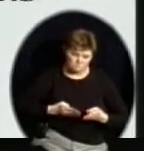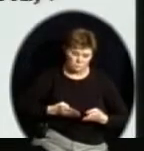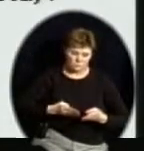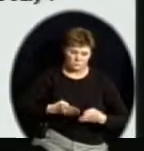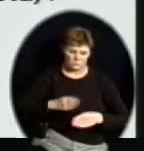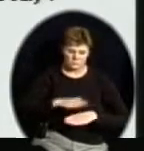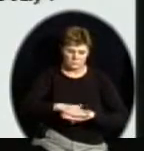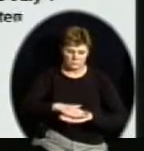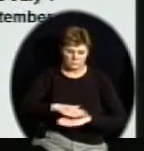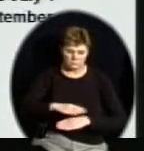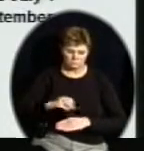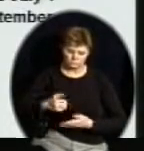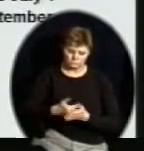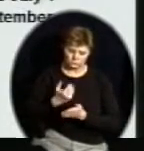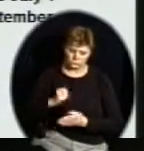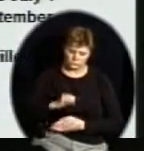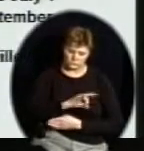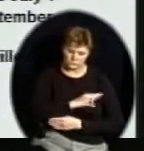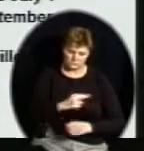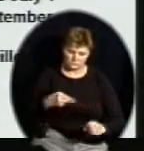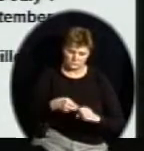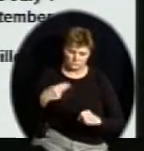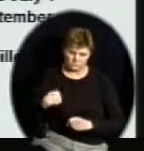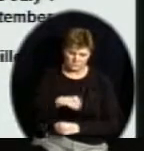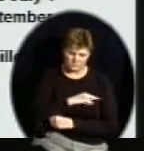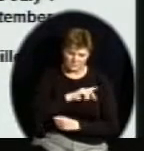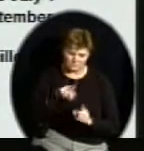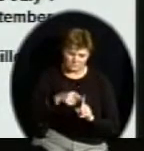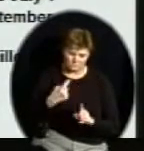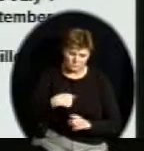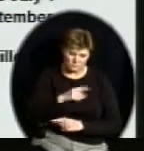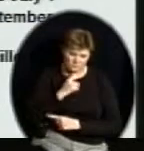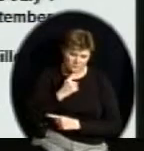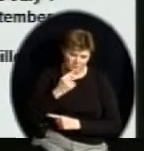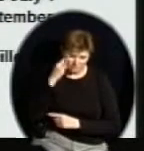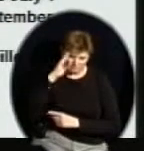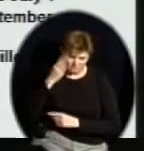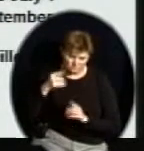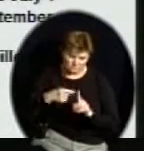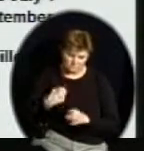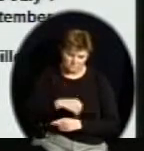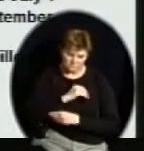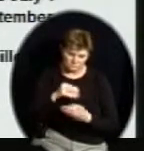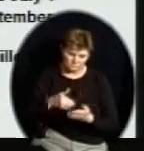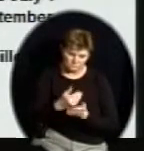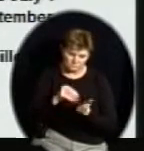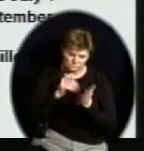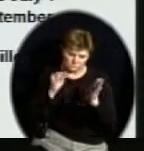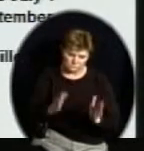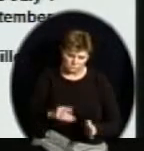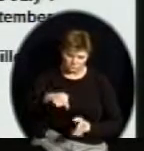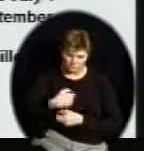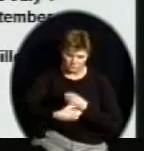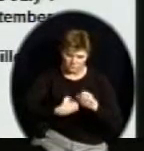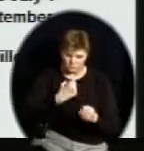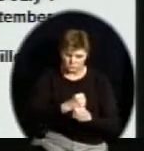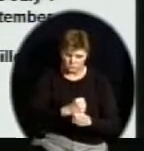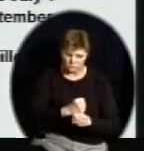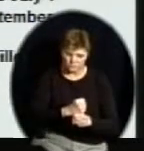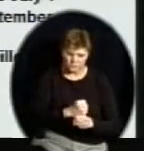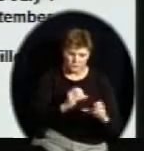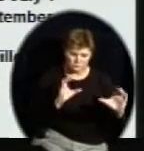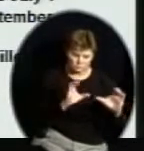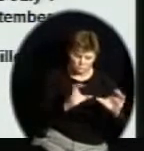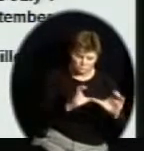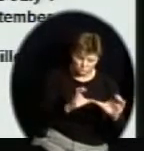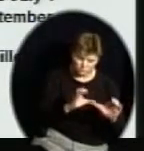on board as we greet our new students this year. As you look at the number of new certified staff members and classified staff members